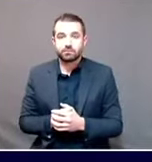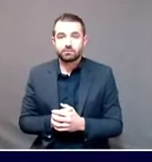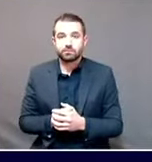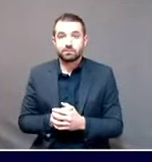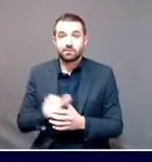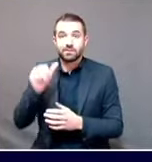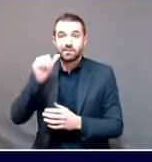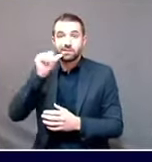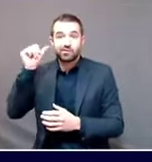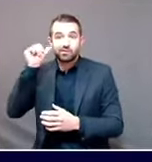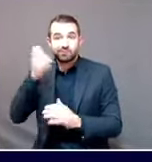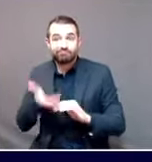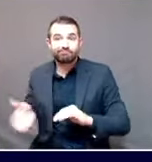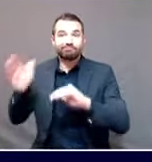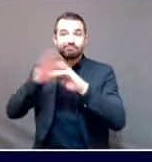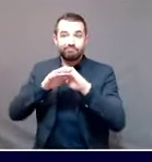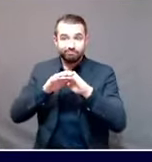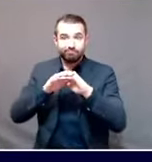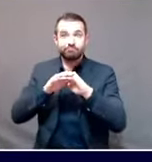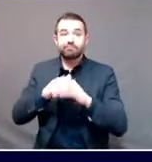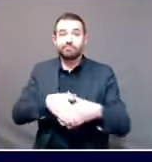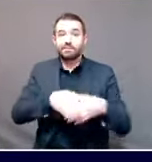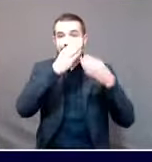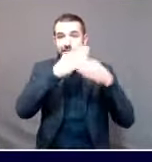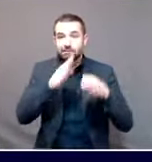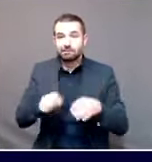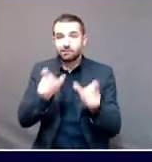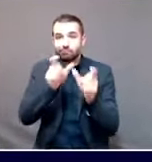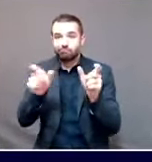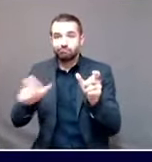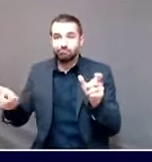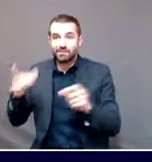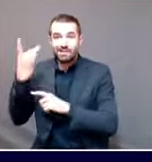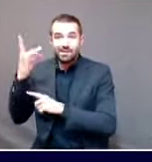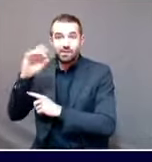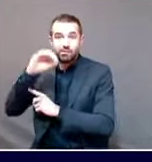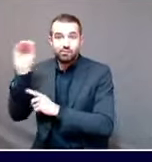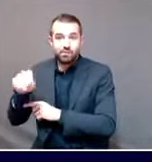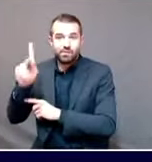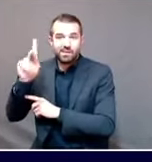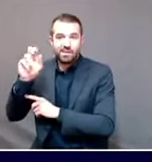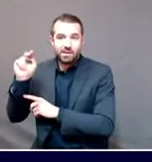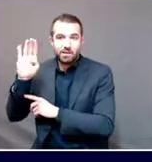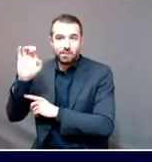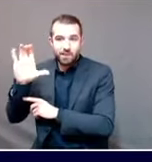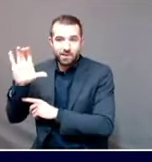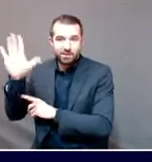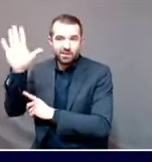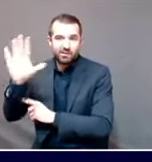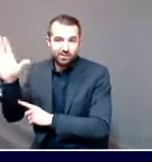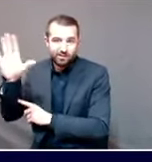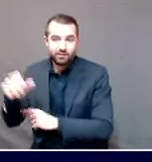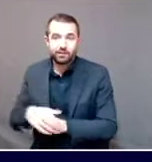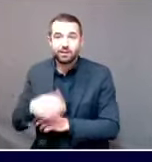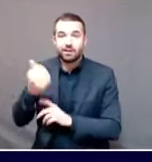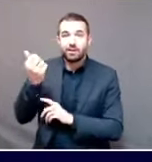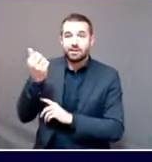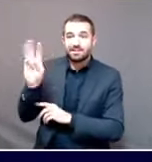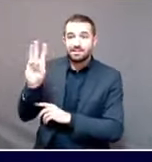cases, approximately 18% were from Kennebec County and 16% were from Penobscot County.